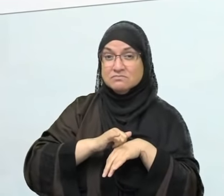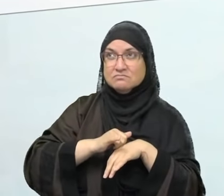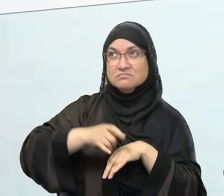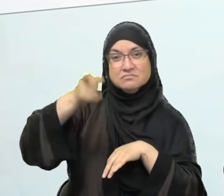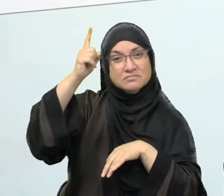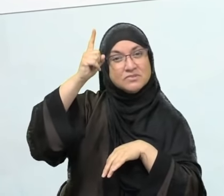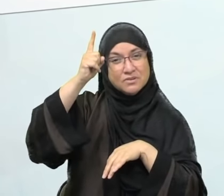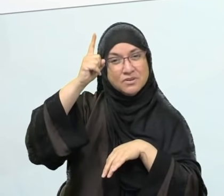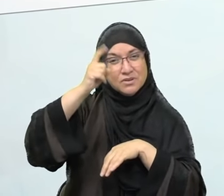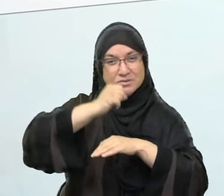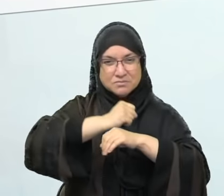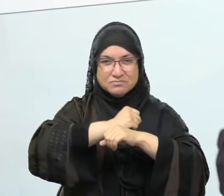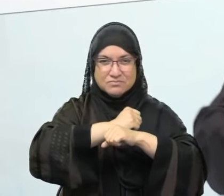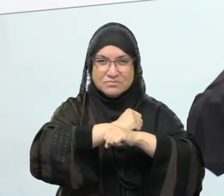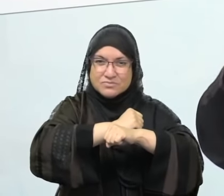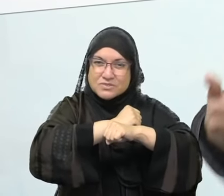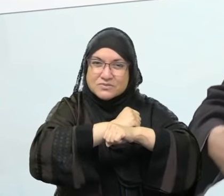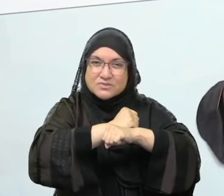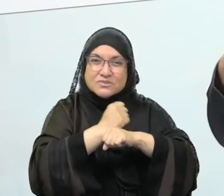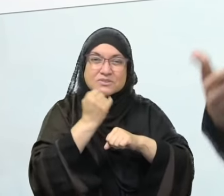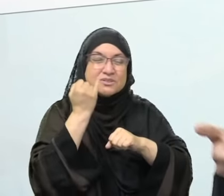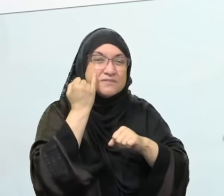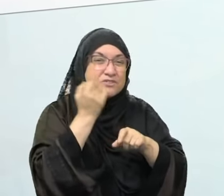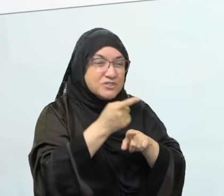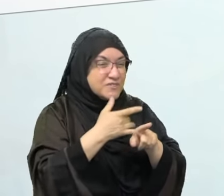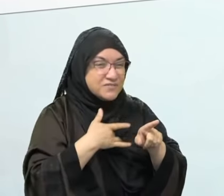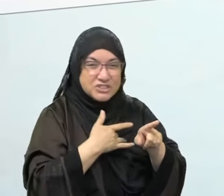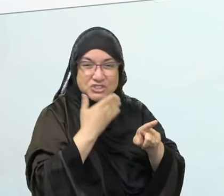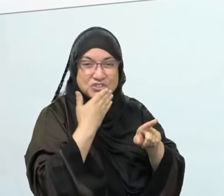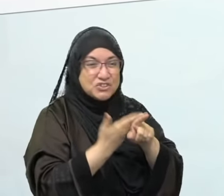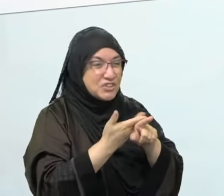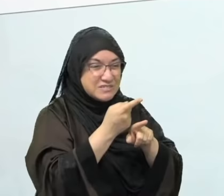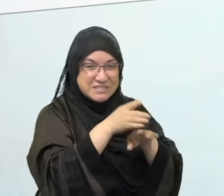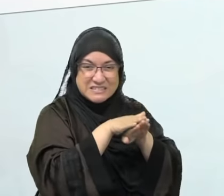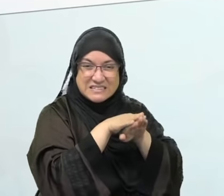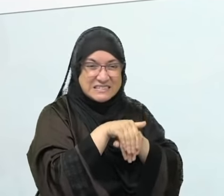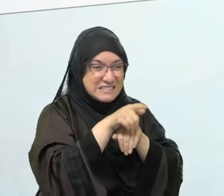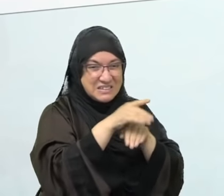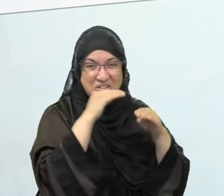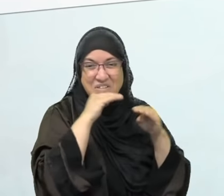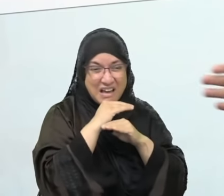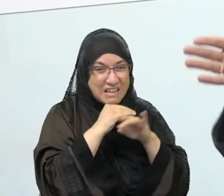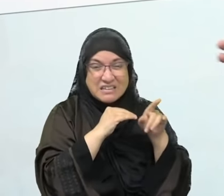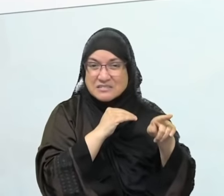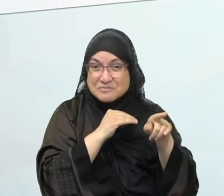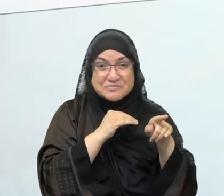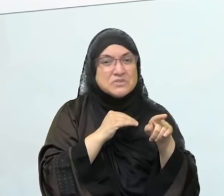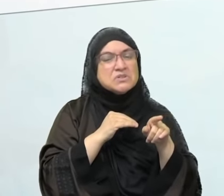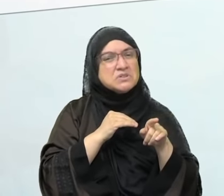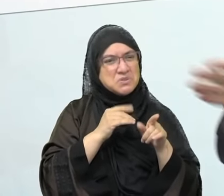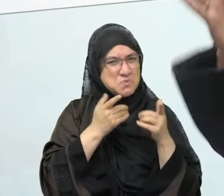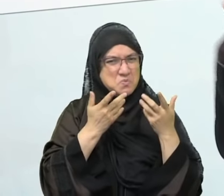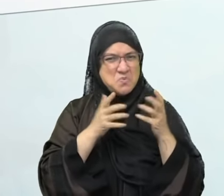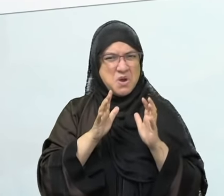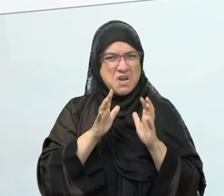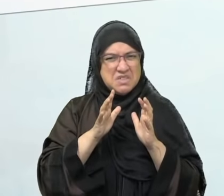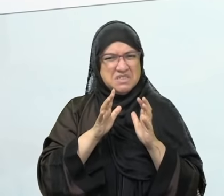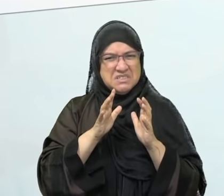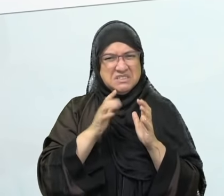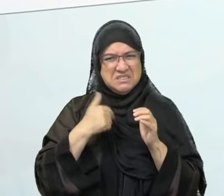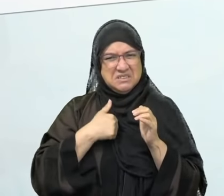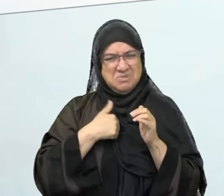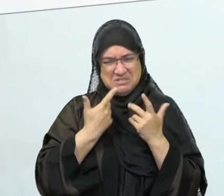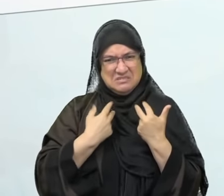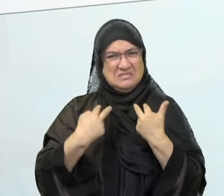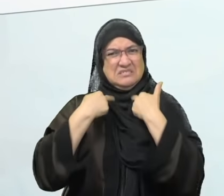remove that trait of hypocrisy so that the traits of hypocrisy do not become combined in you to where you could be taken to a place that you never thought that you would